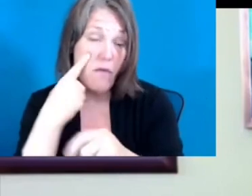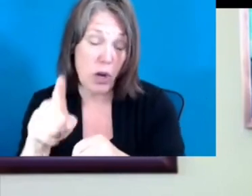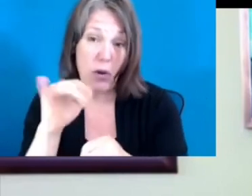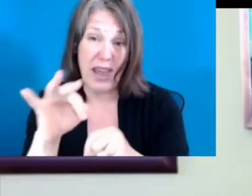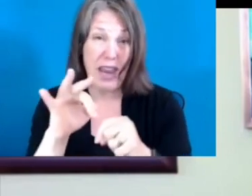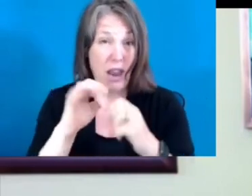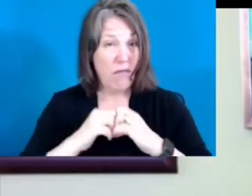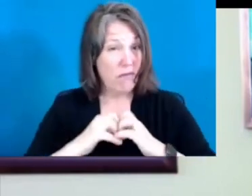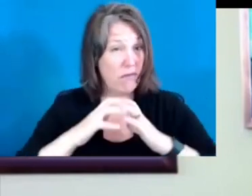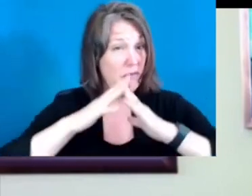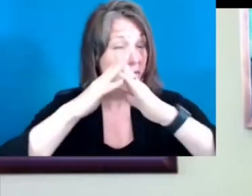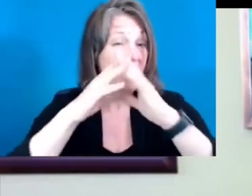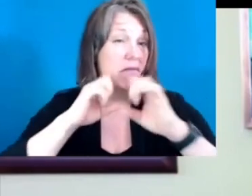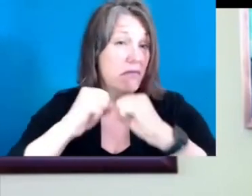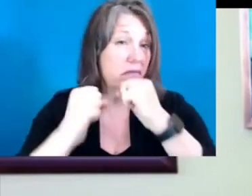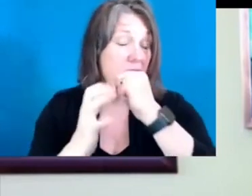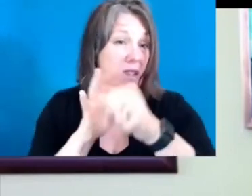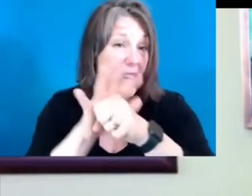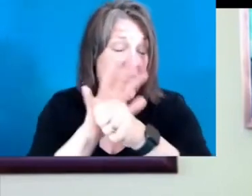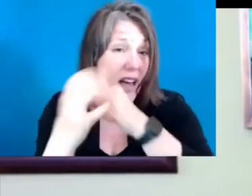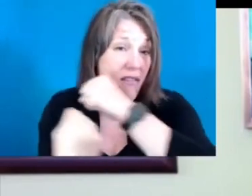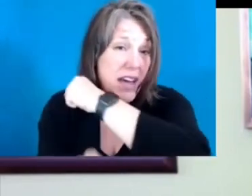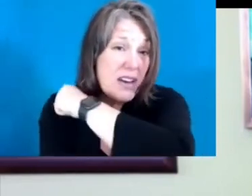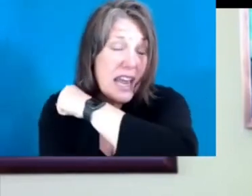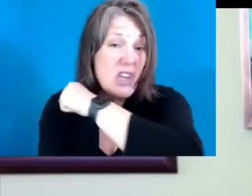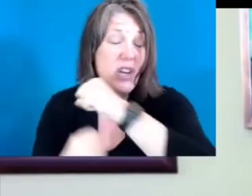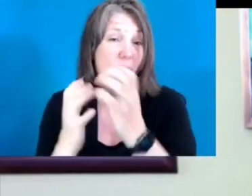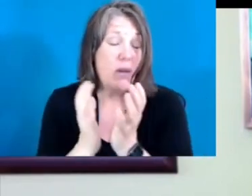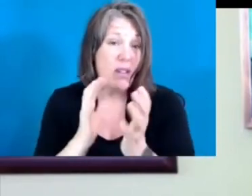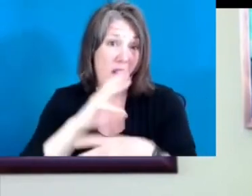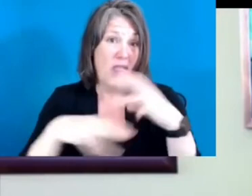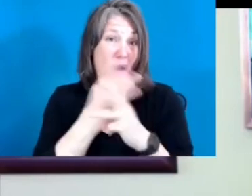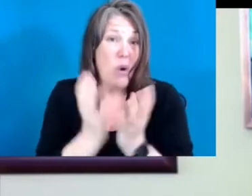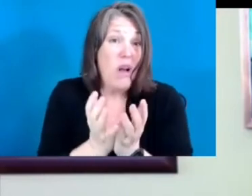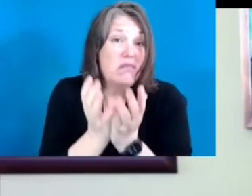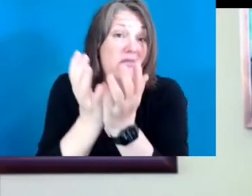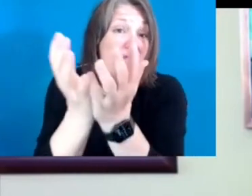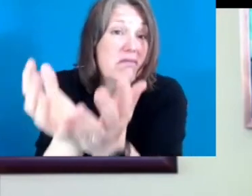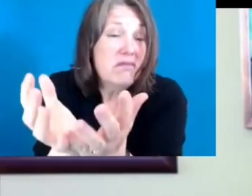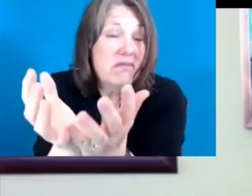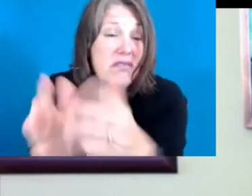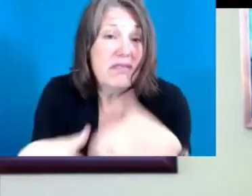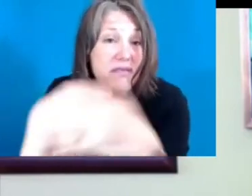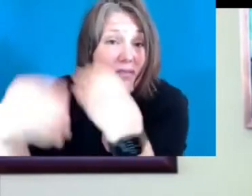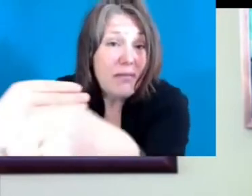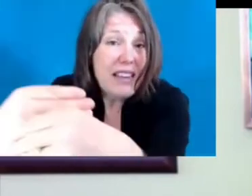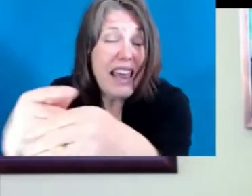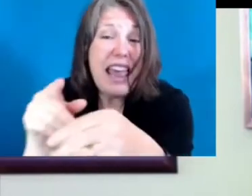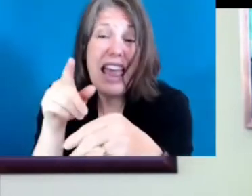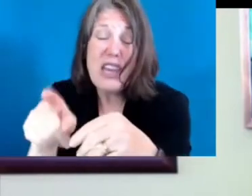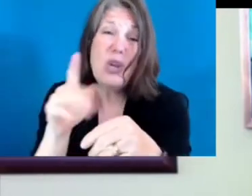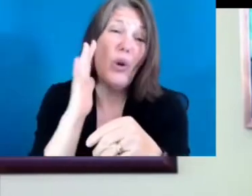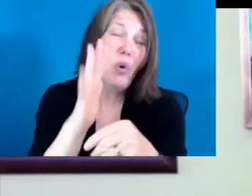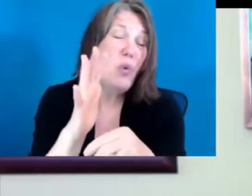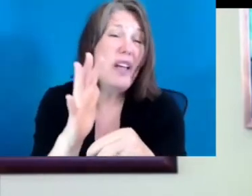we lay a strong enough foundation, we'll give the world to you. We'll pass it on to you. And you'll blow us